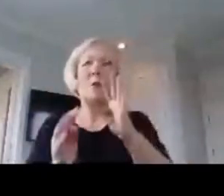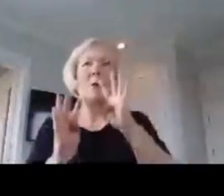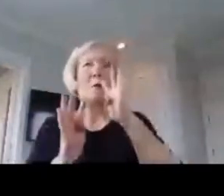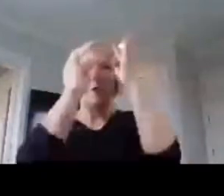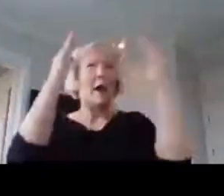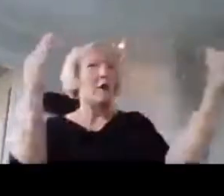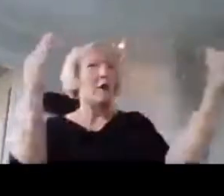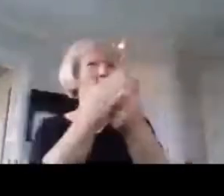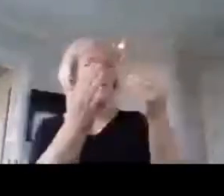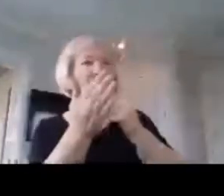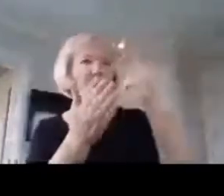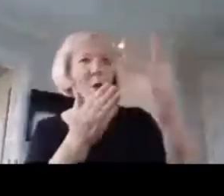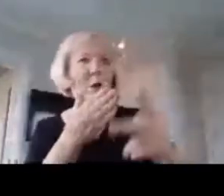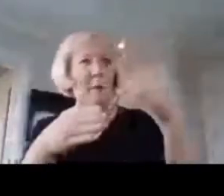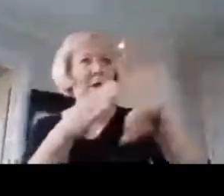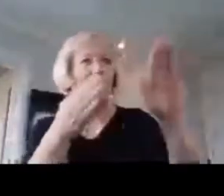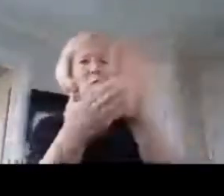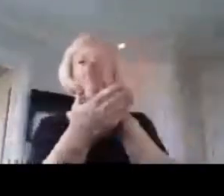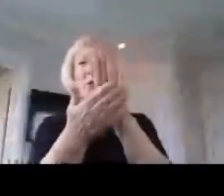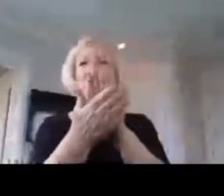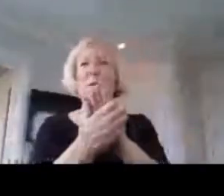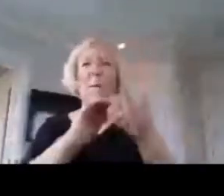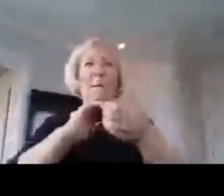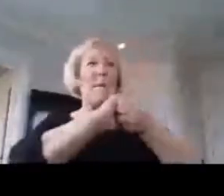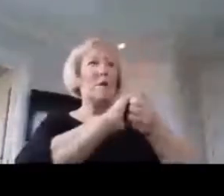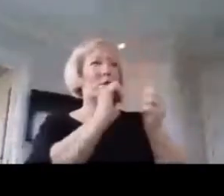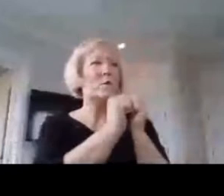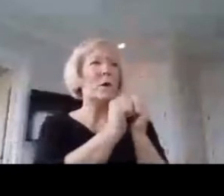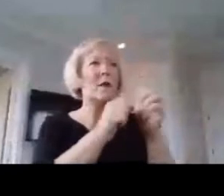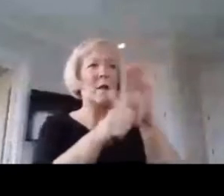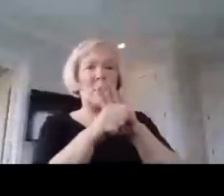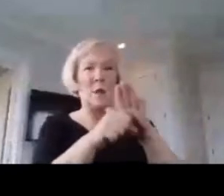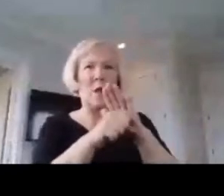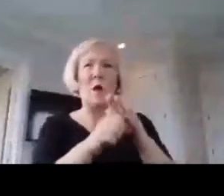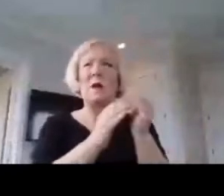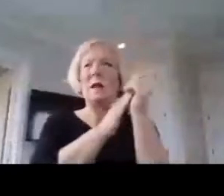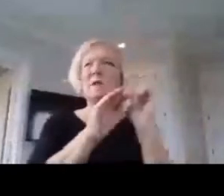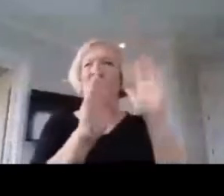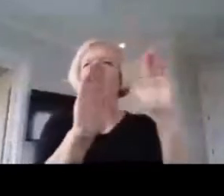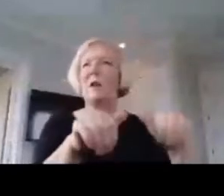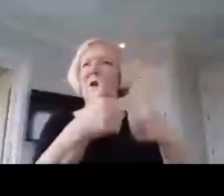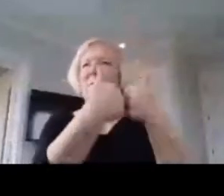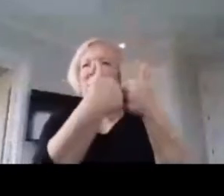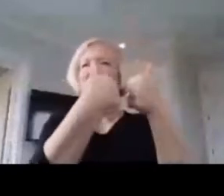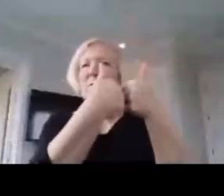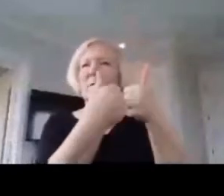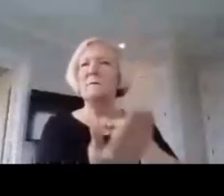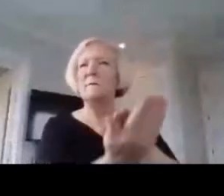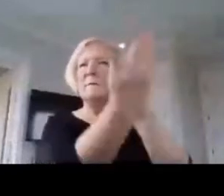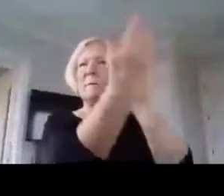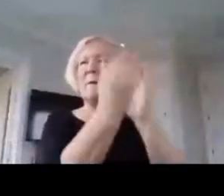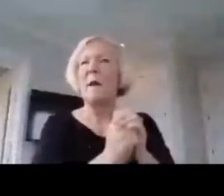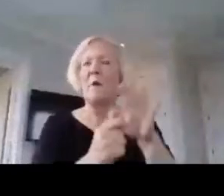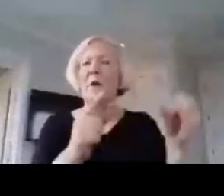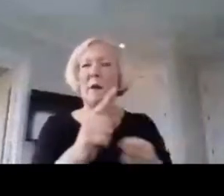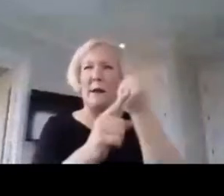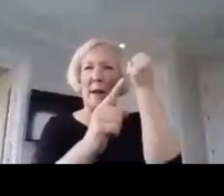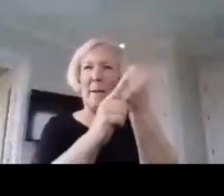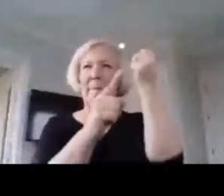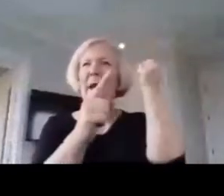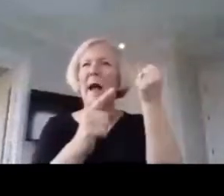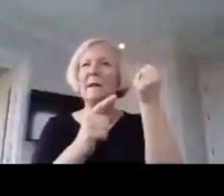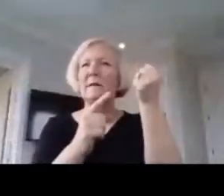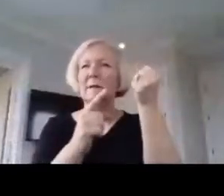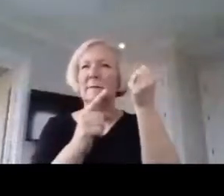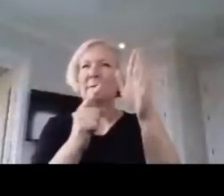Partner with your local leaders to address challenges that will have an impact. What I most want you to realize